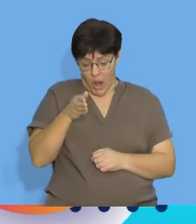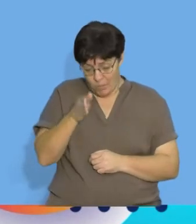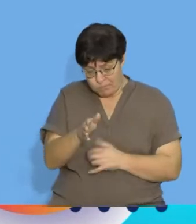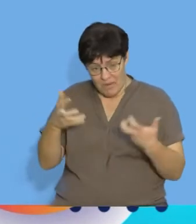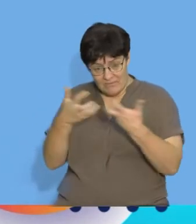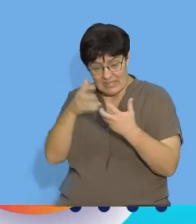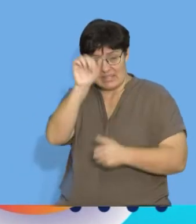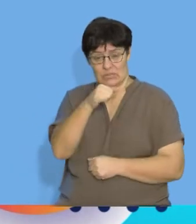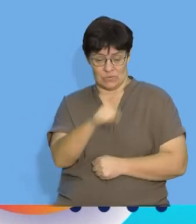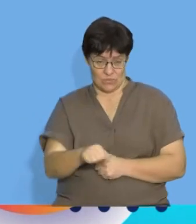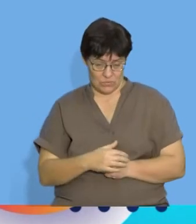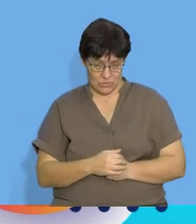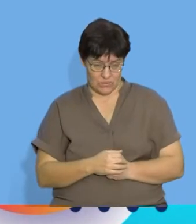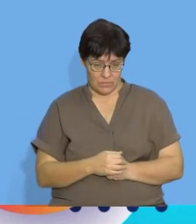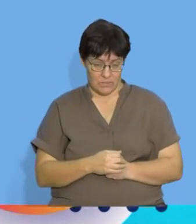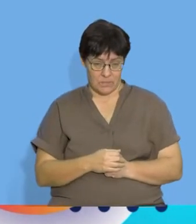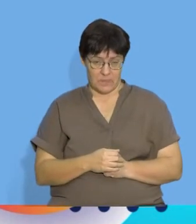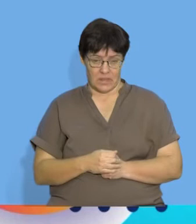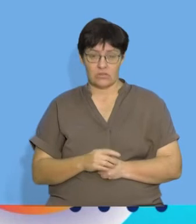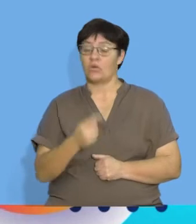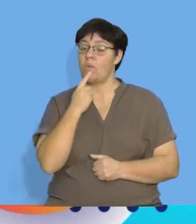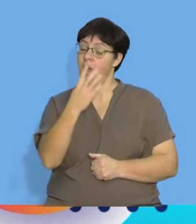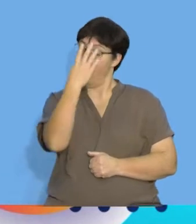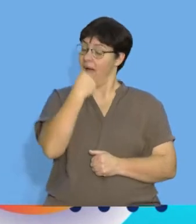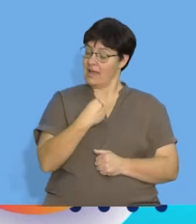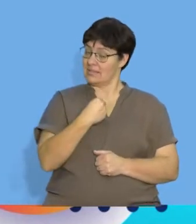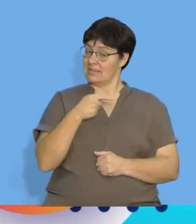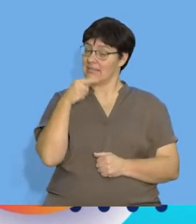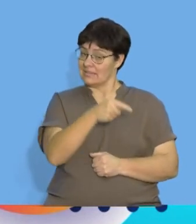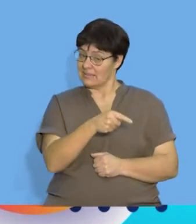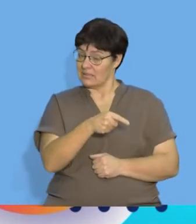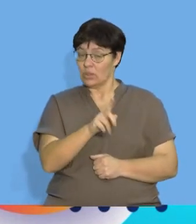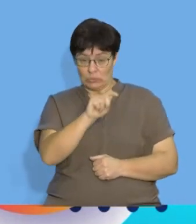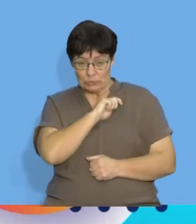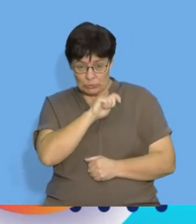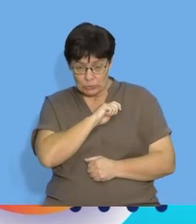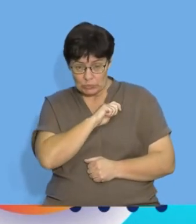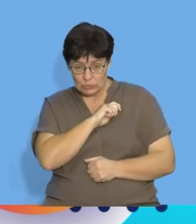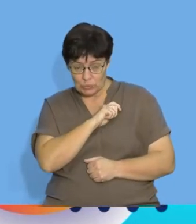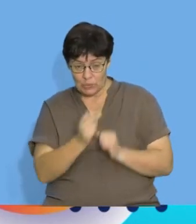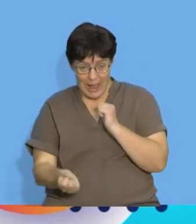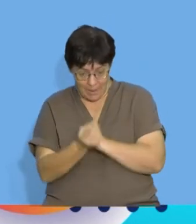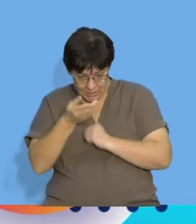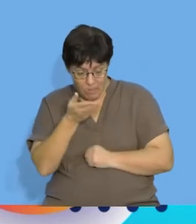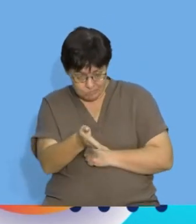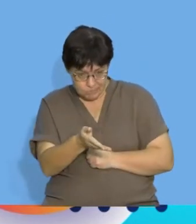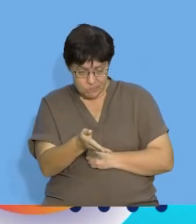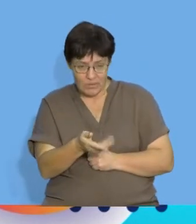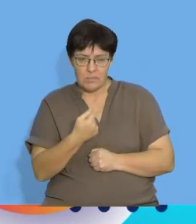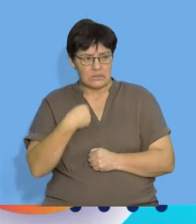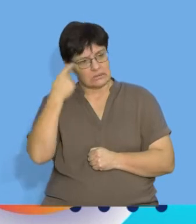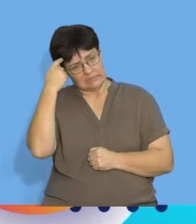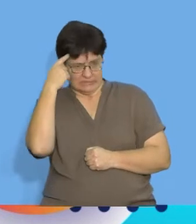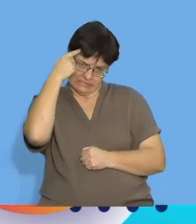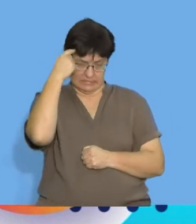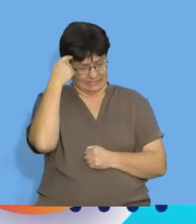in my actual sequence? So the fact that the question is actually asking me is it actually going to be a term should get